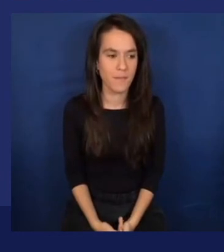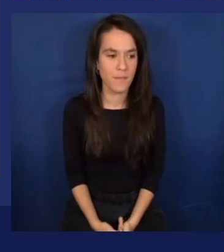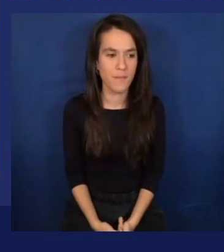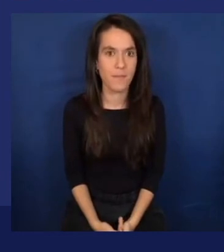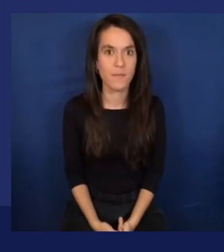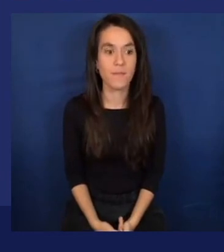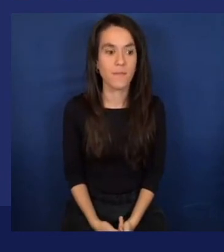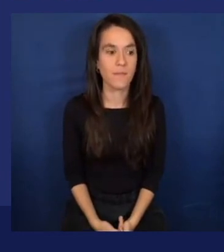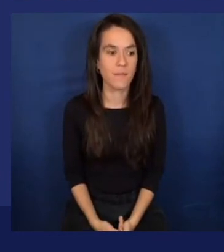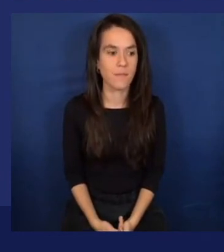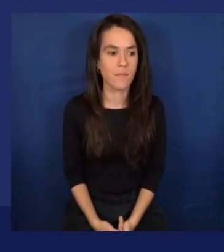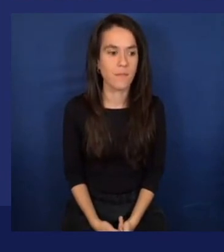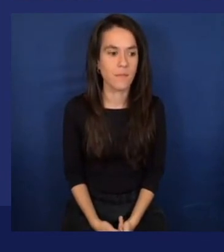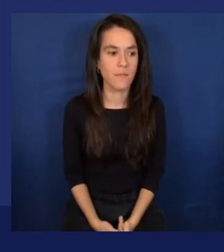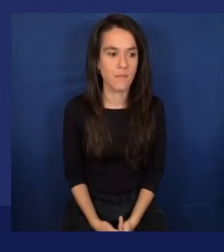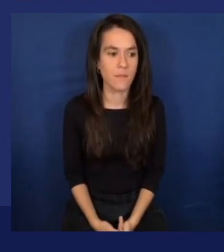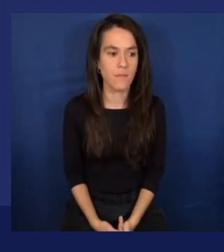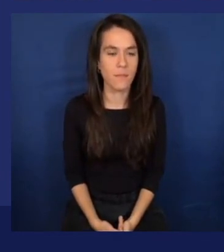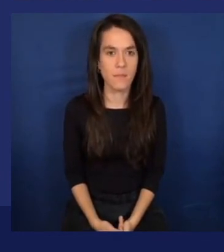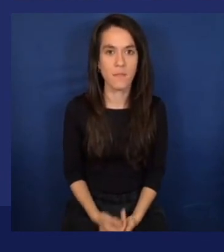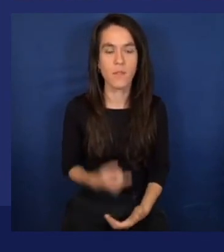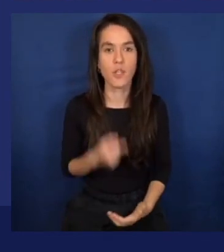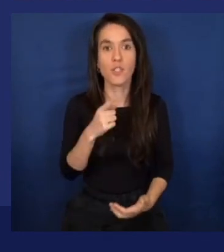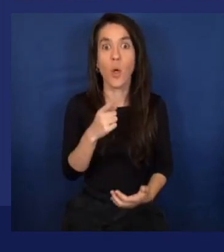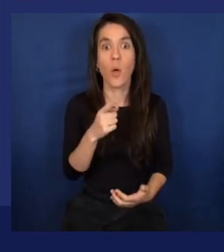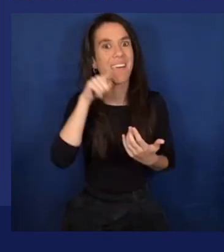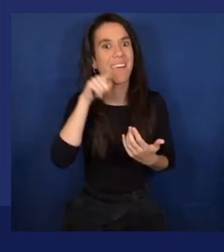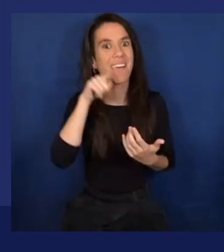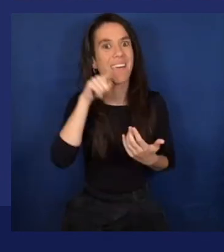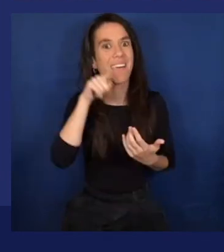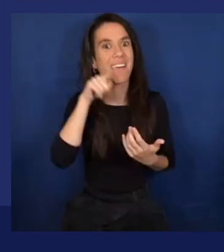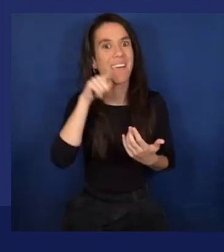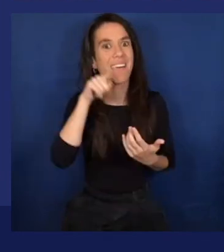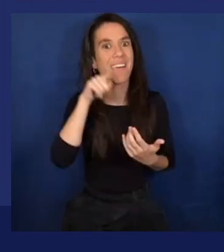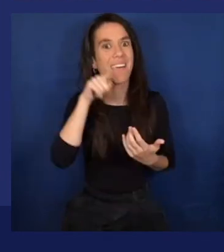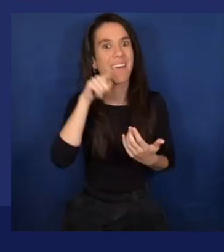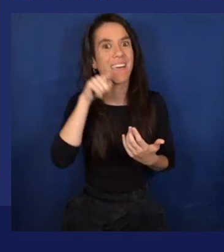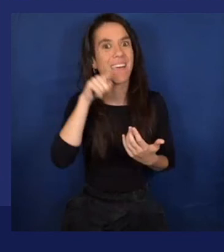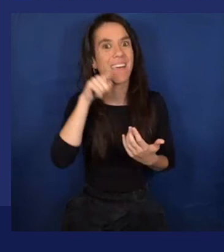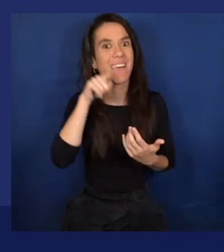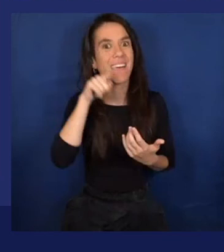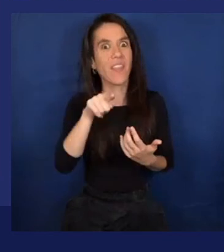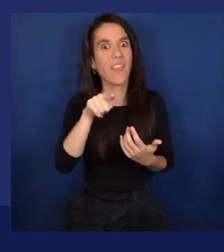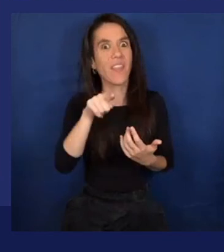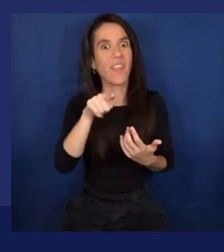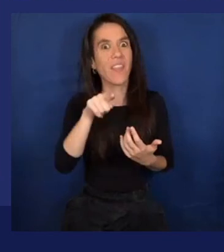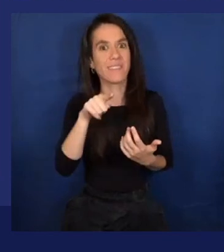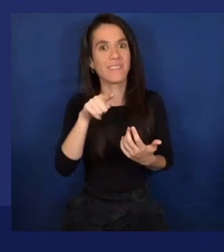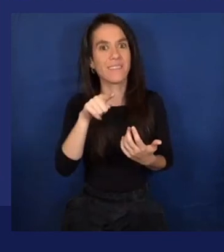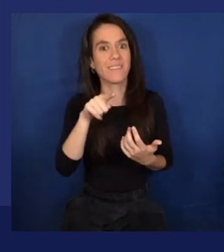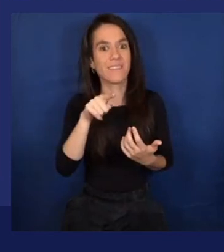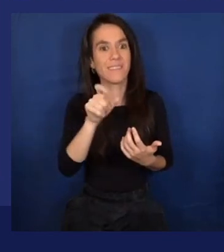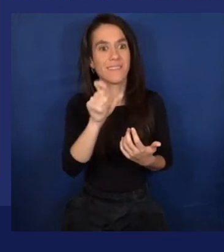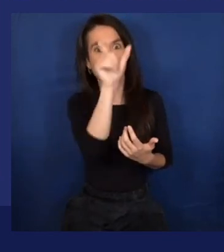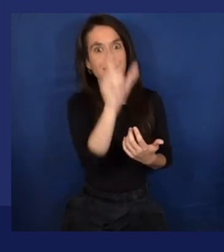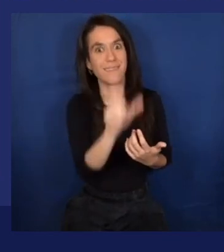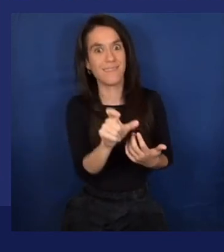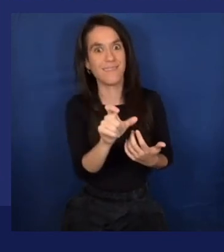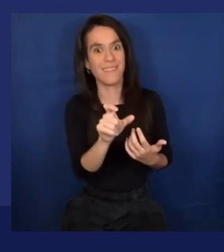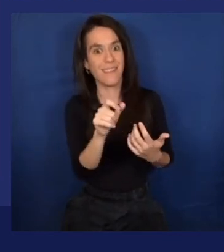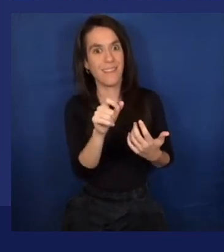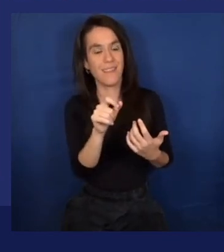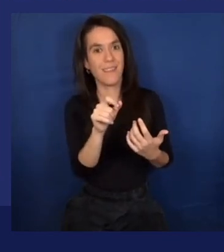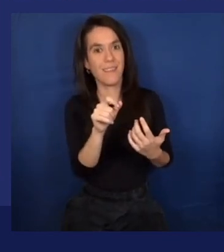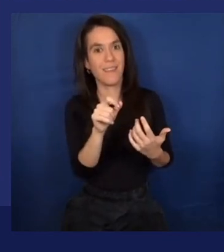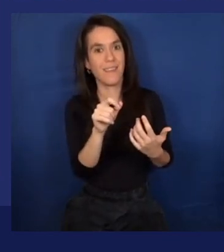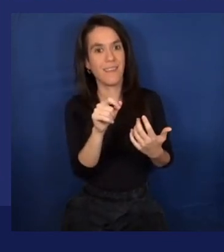started with this, it's literally just create a custom video, have an account, and then literally just go through the clicking